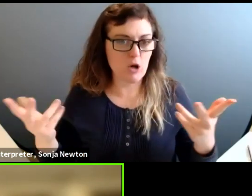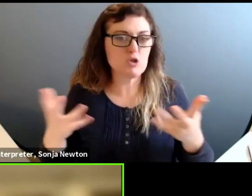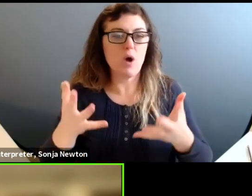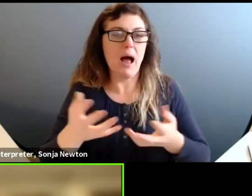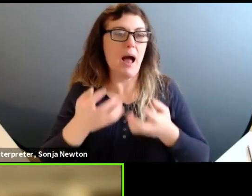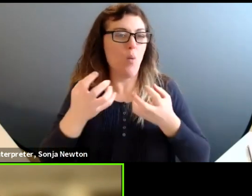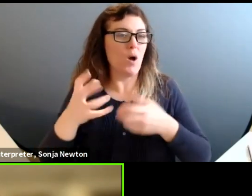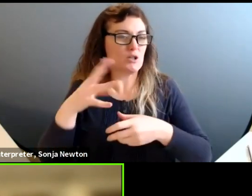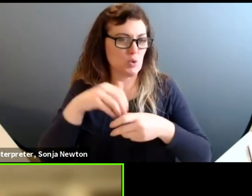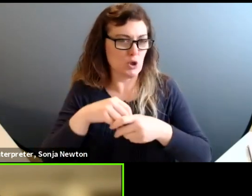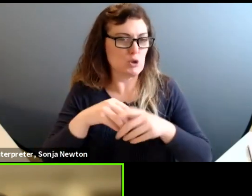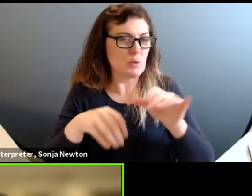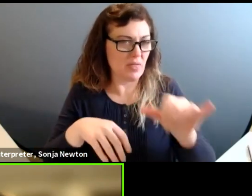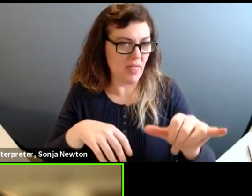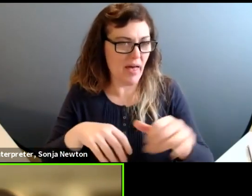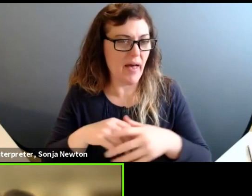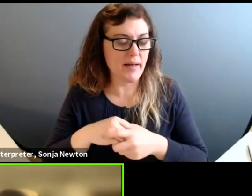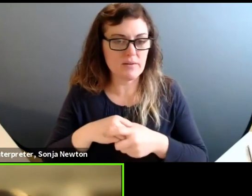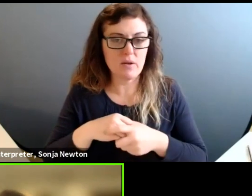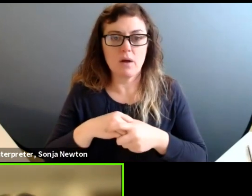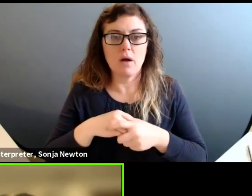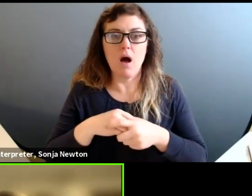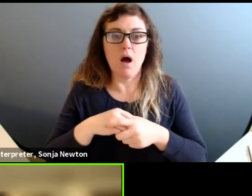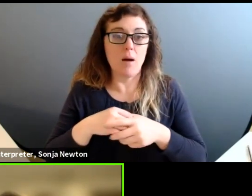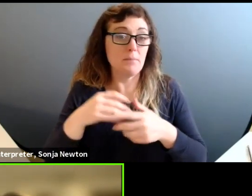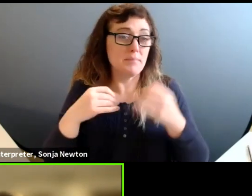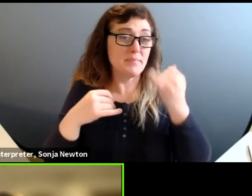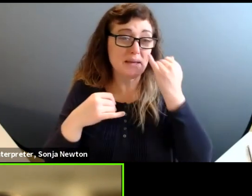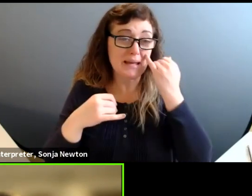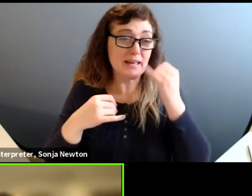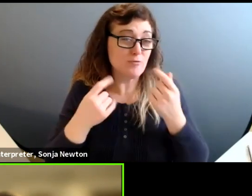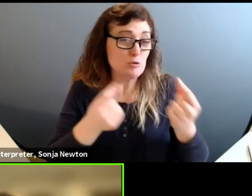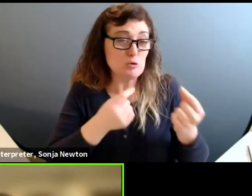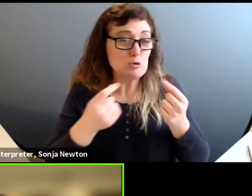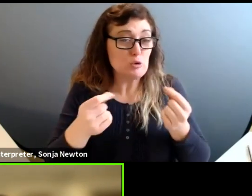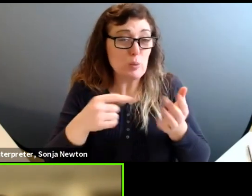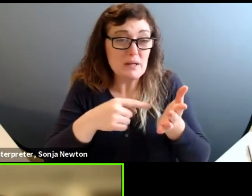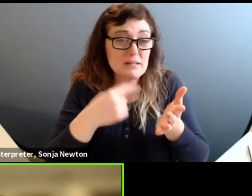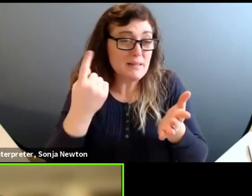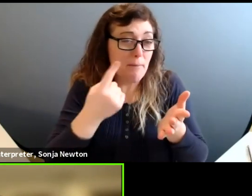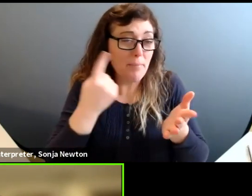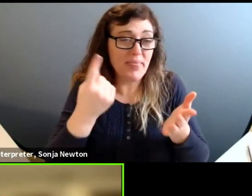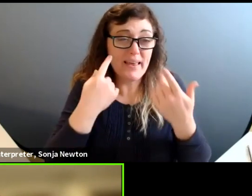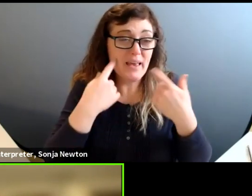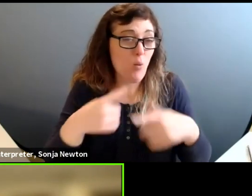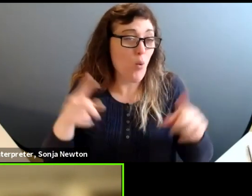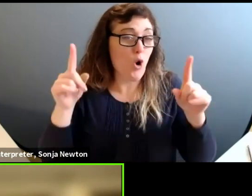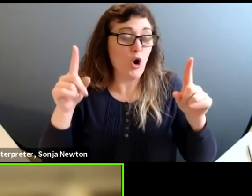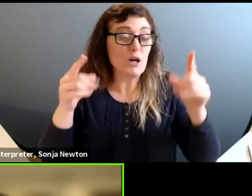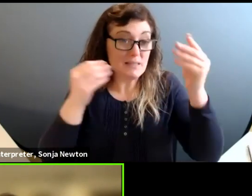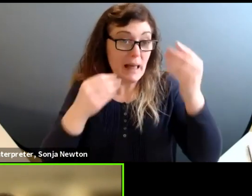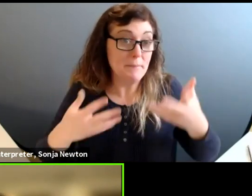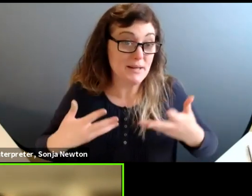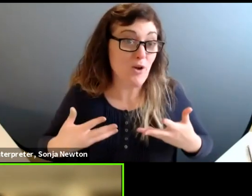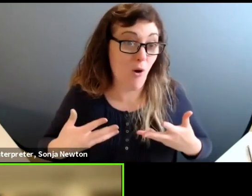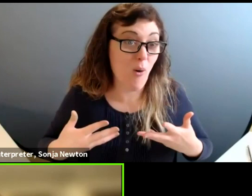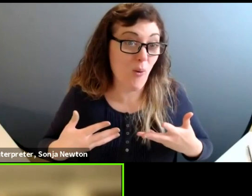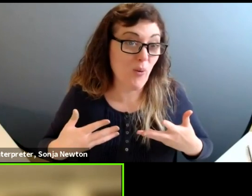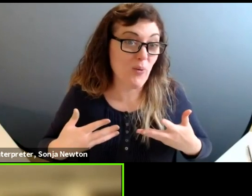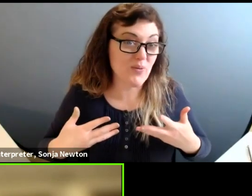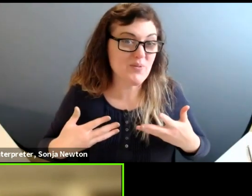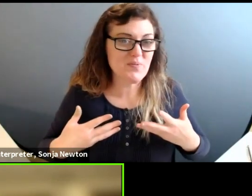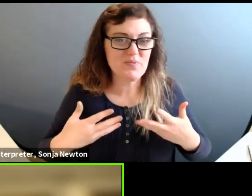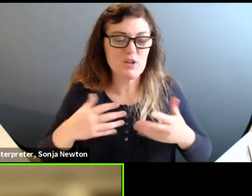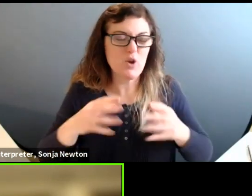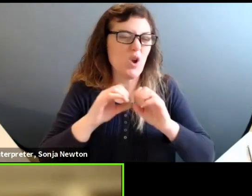And if you're doing anything that's working for you, please feel free to chime in and let us know that and in an organizational